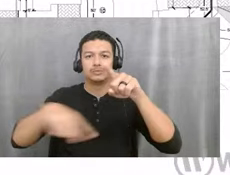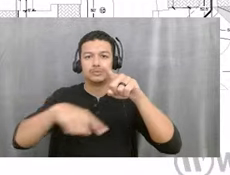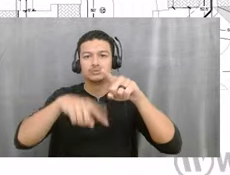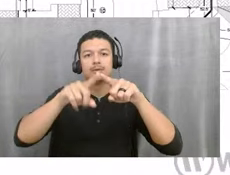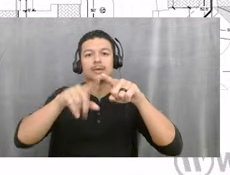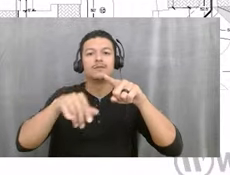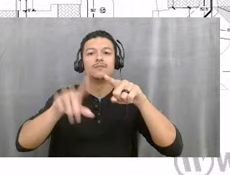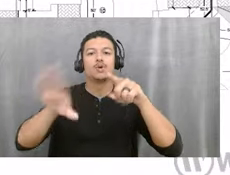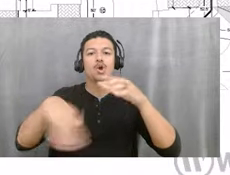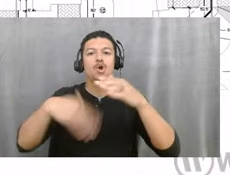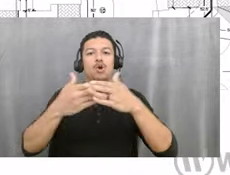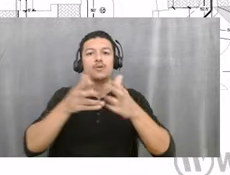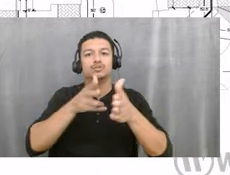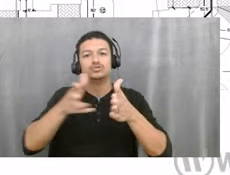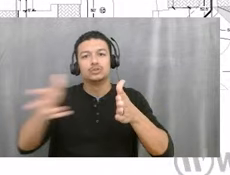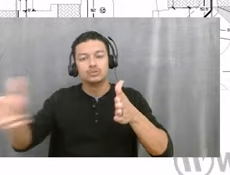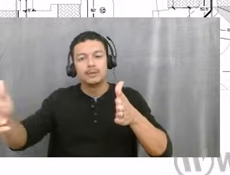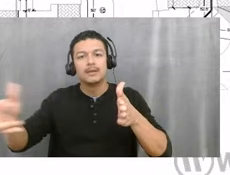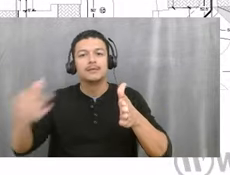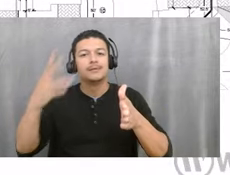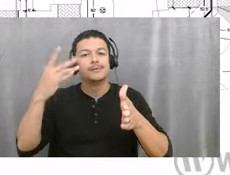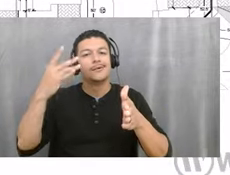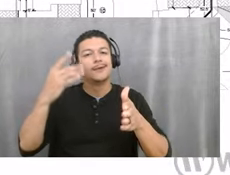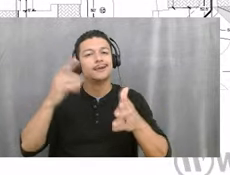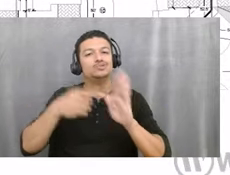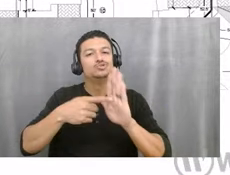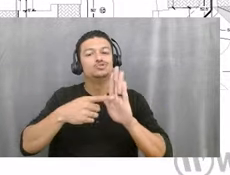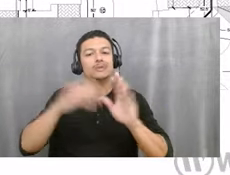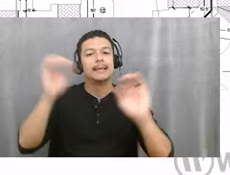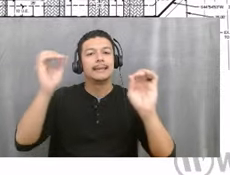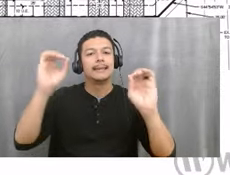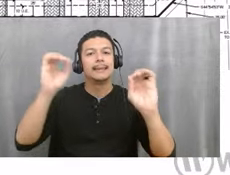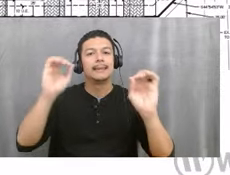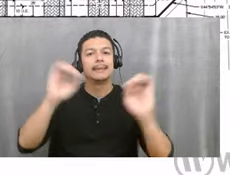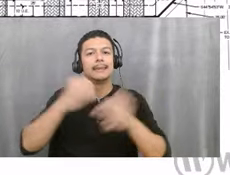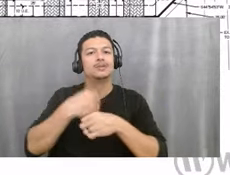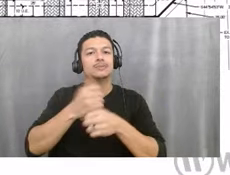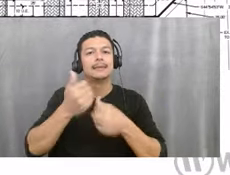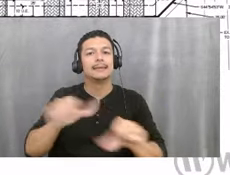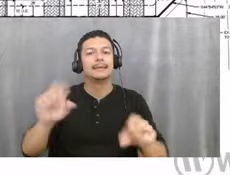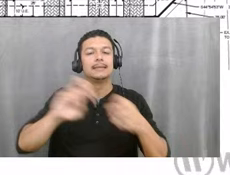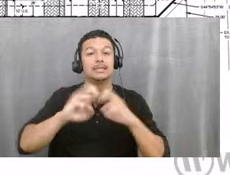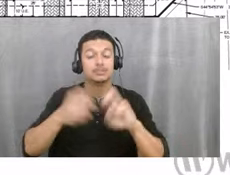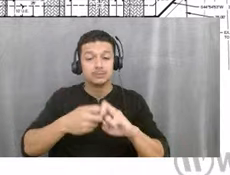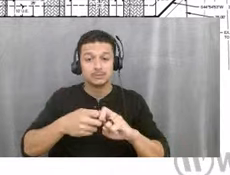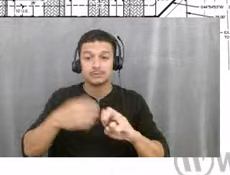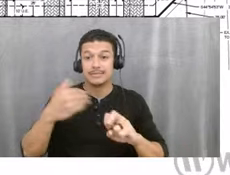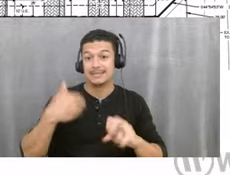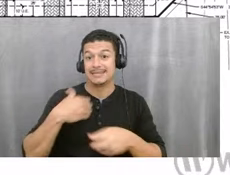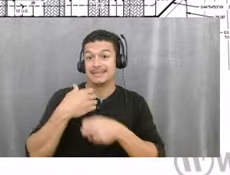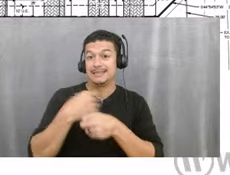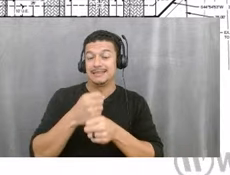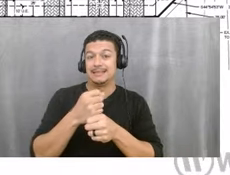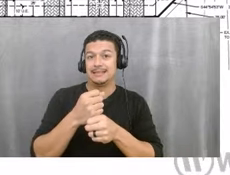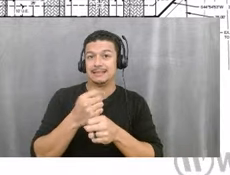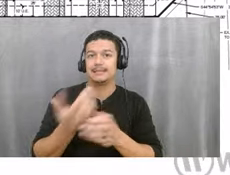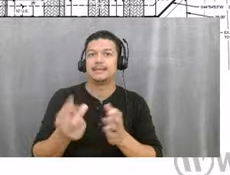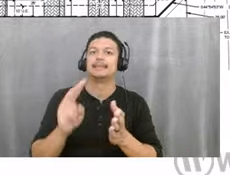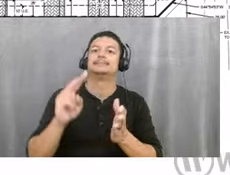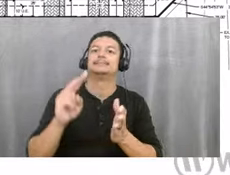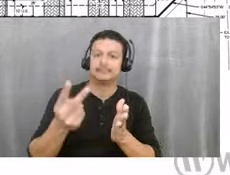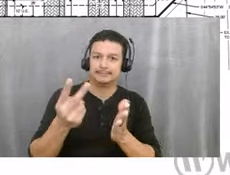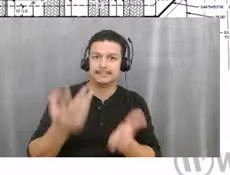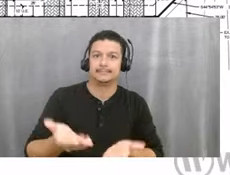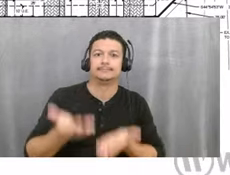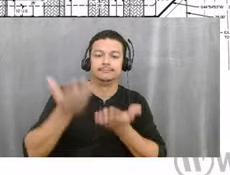intersections with the roads to show that, you know, none of them were going to create any issue. Then we made a second resubmittal and, uh,